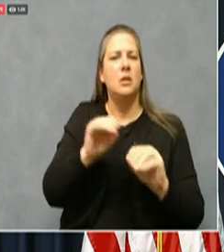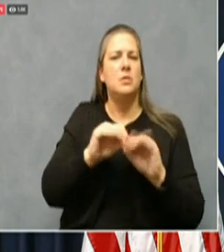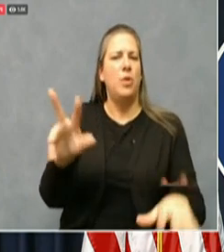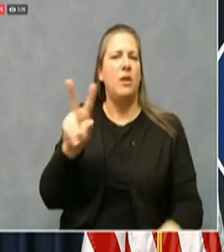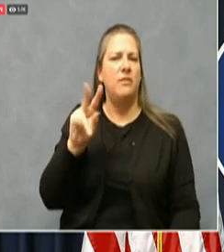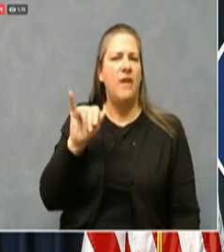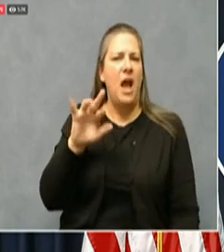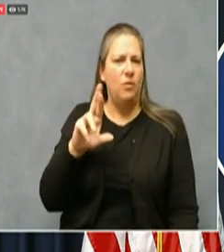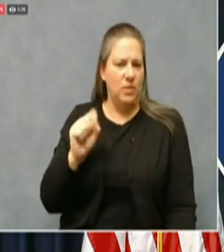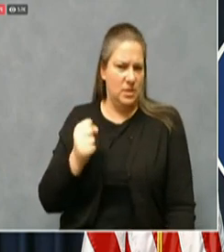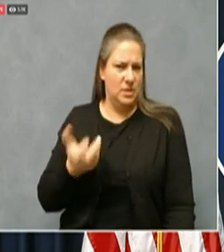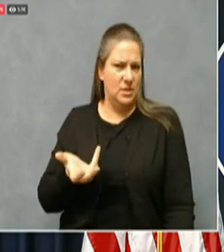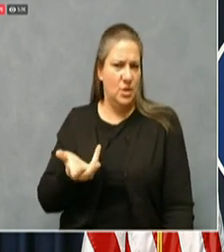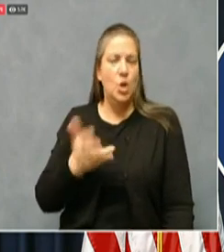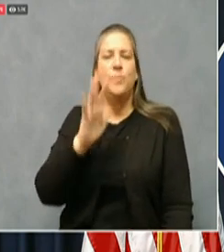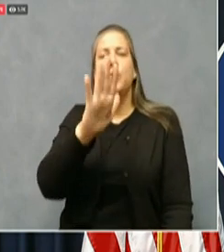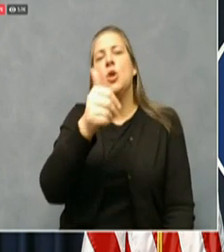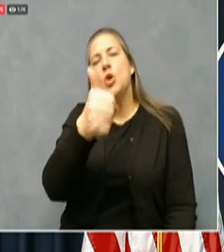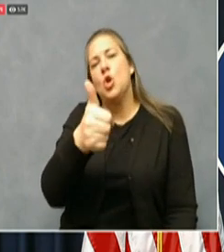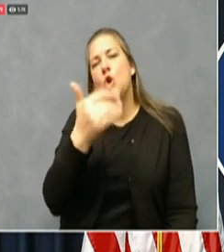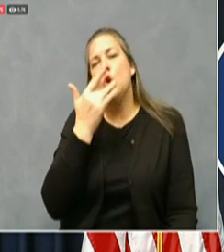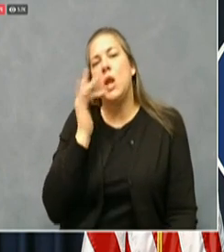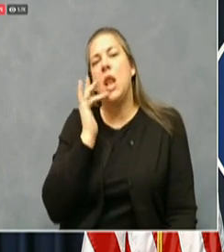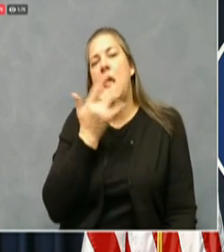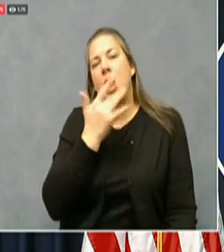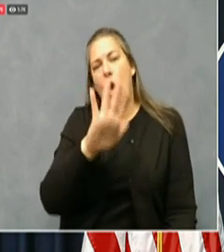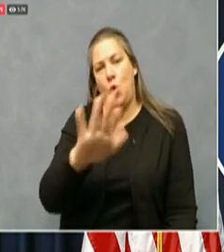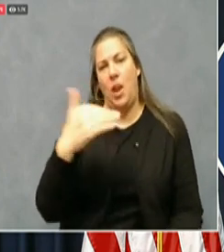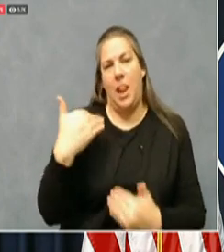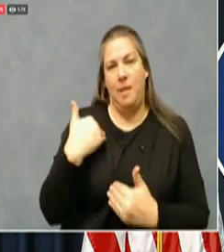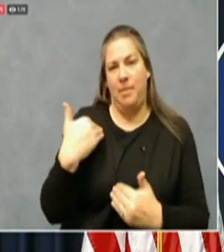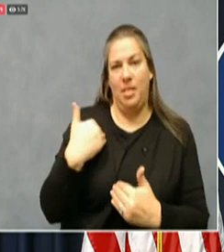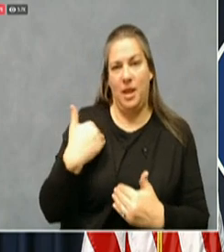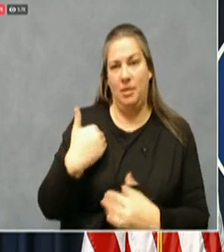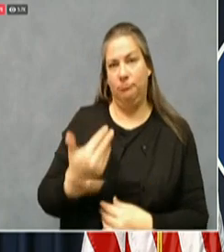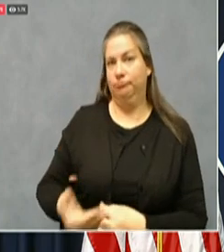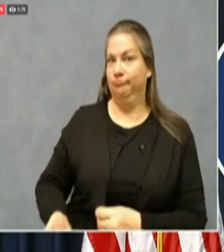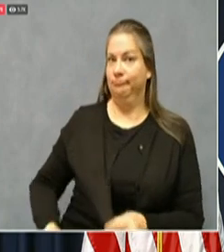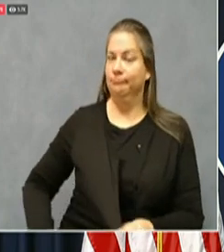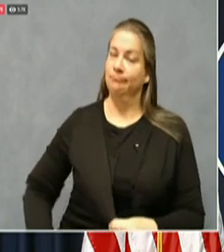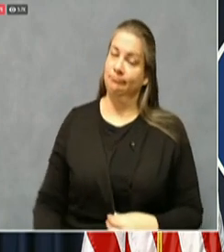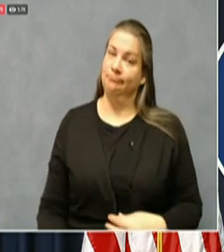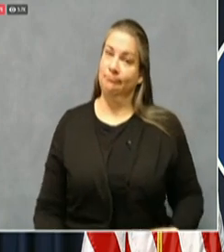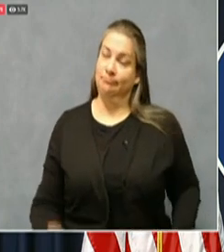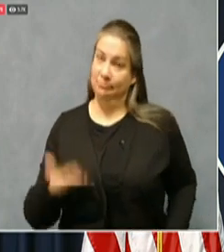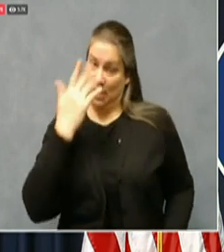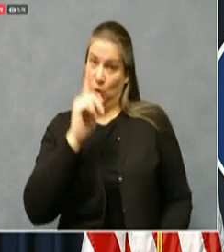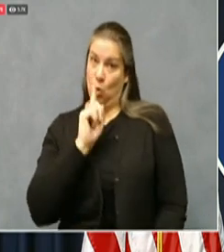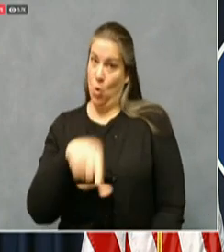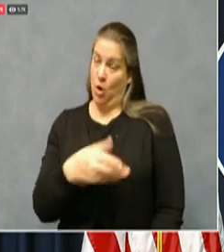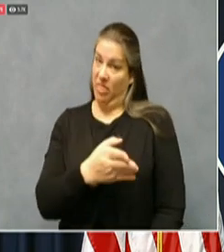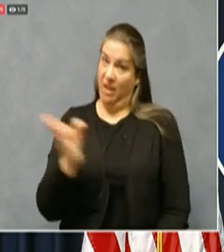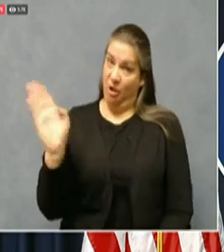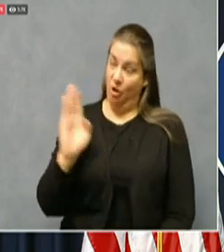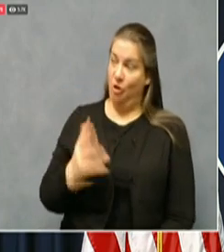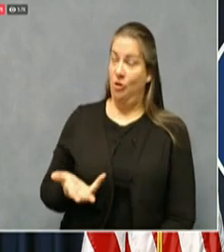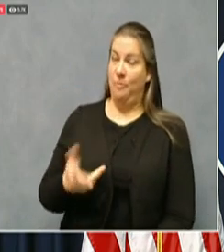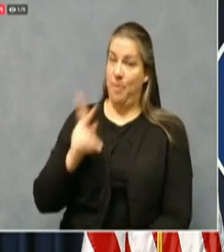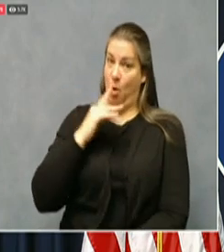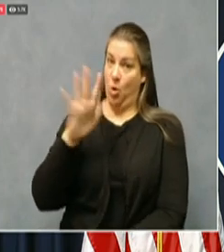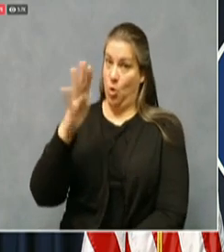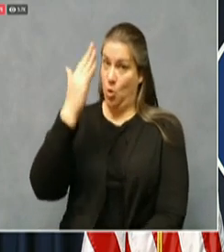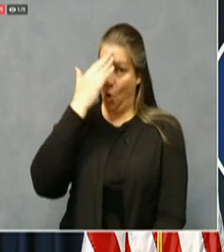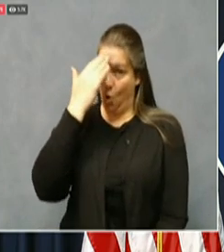Good luck with the liability on that given the orders are out there and the knowledge that's out there.